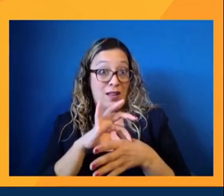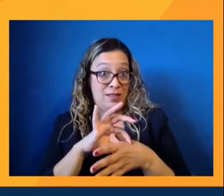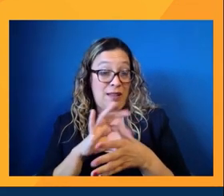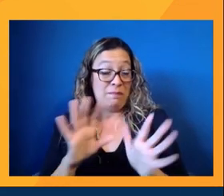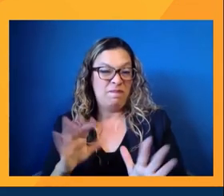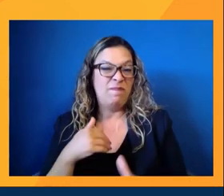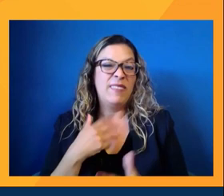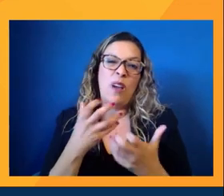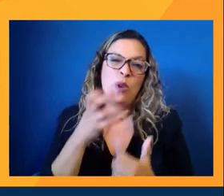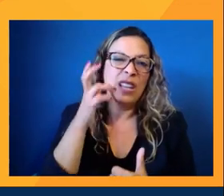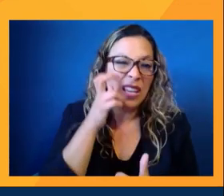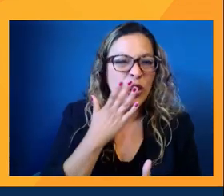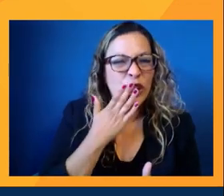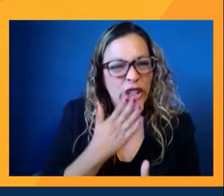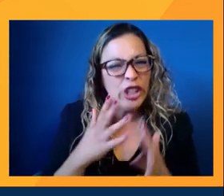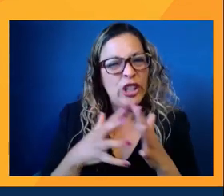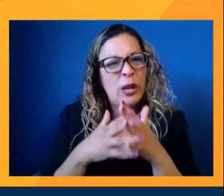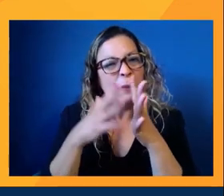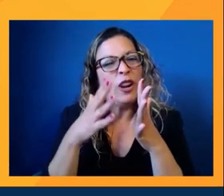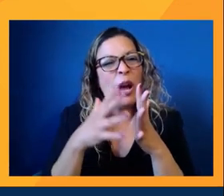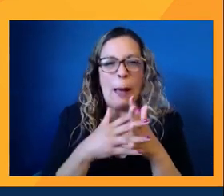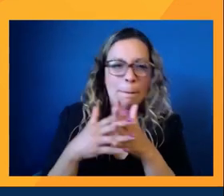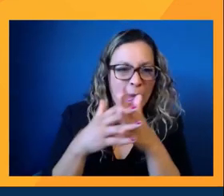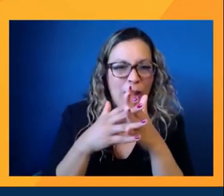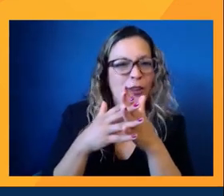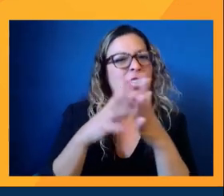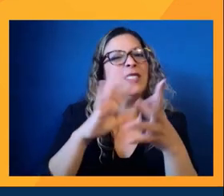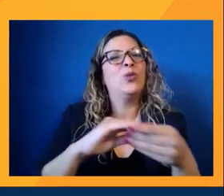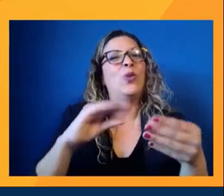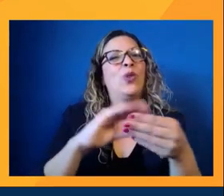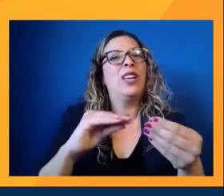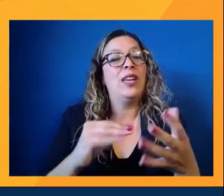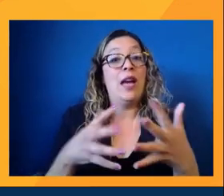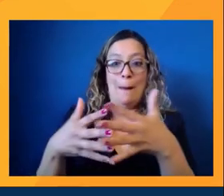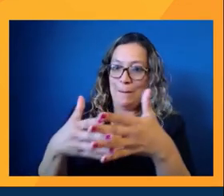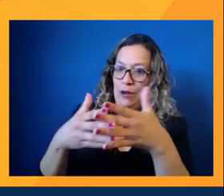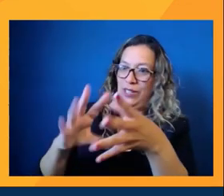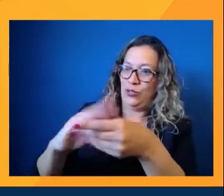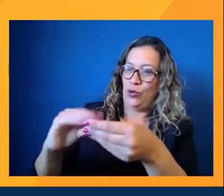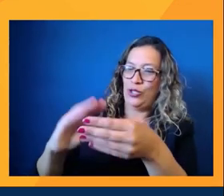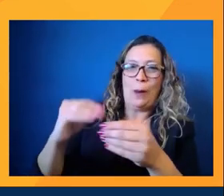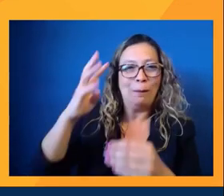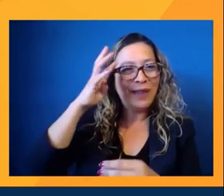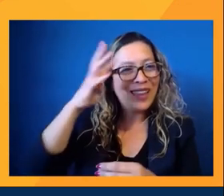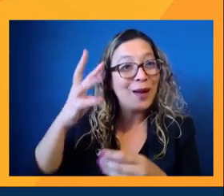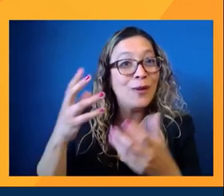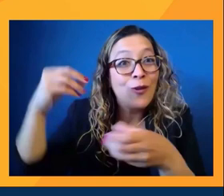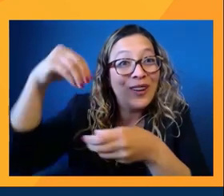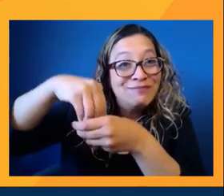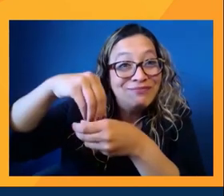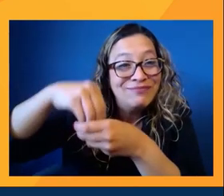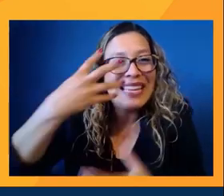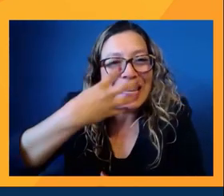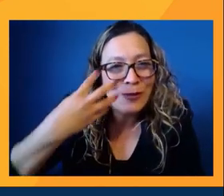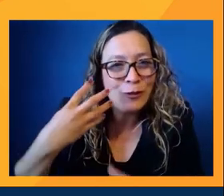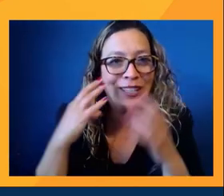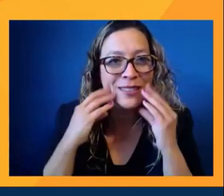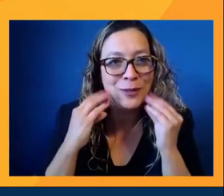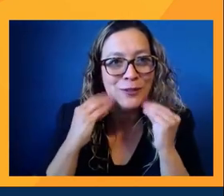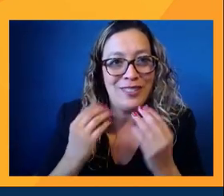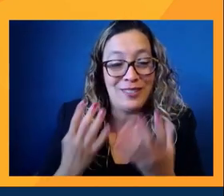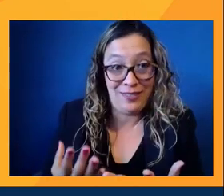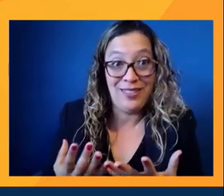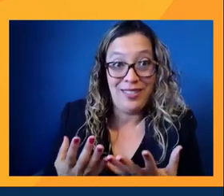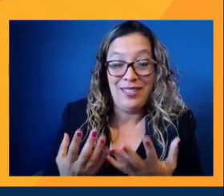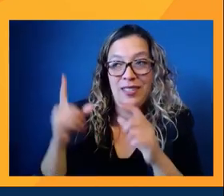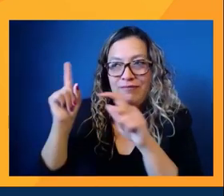American story. What does that mean? American stories are made up of immigrants all over the place and they're made up of all kinds of different experiences. So I